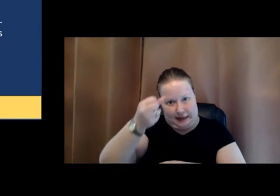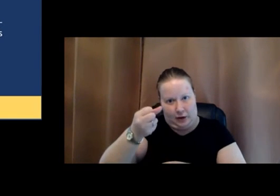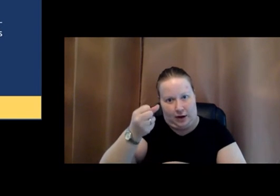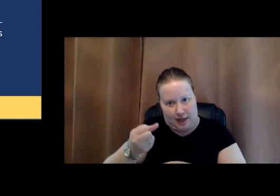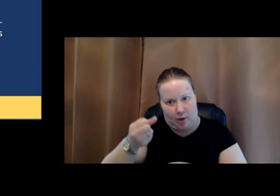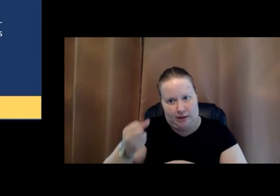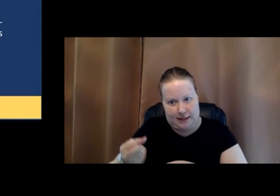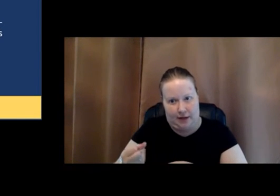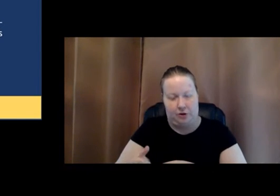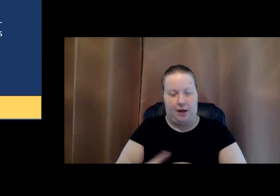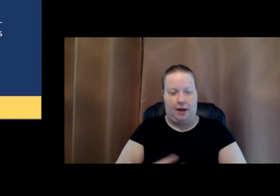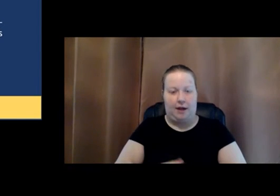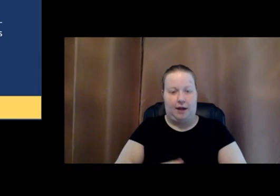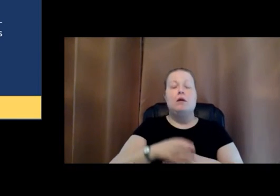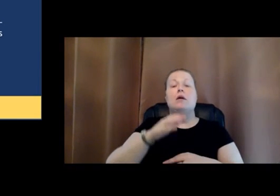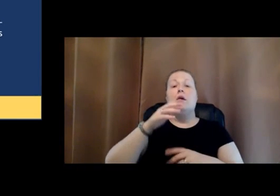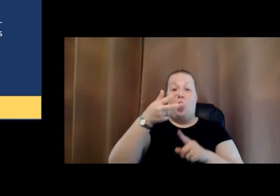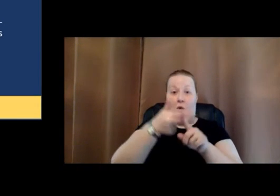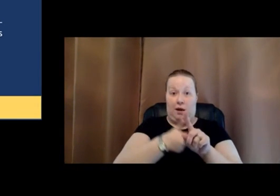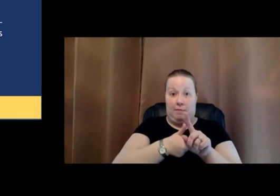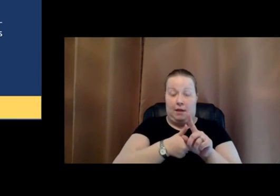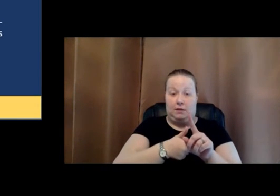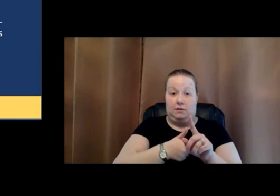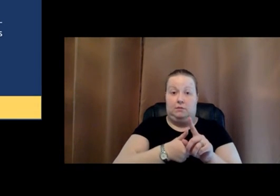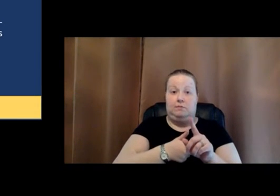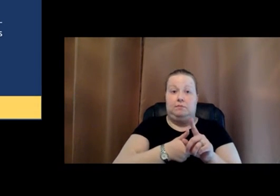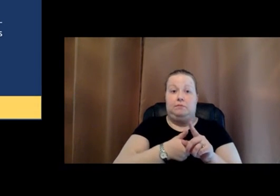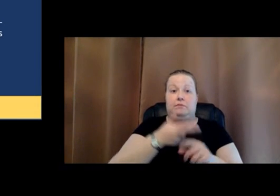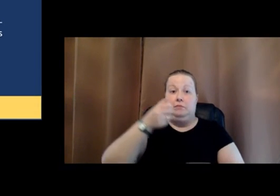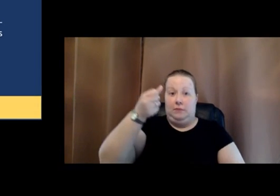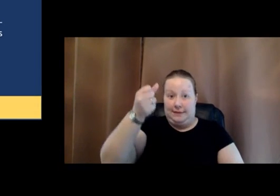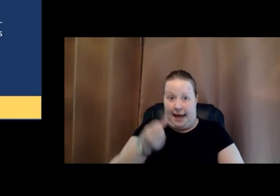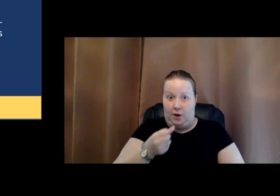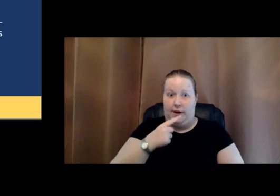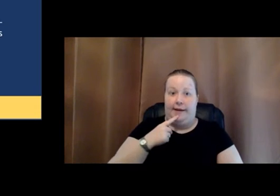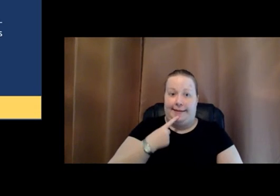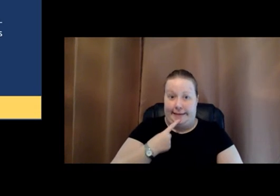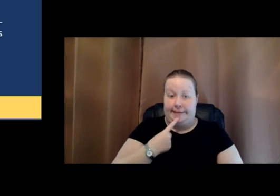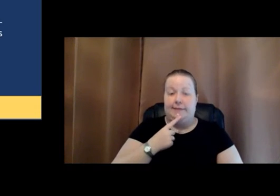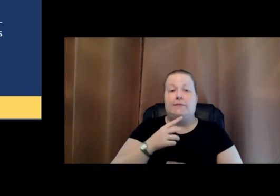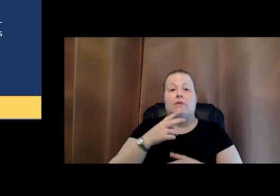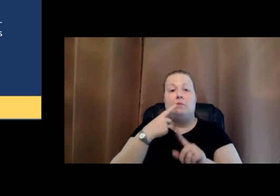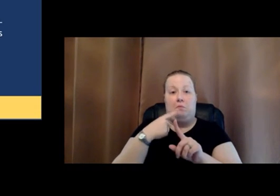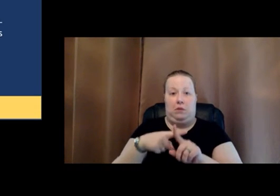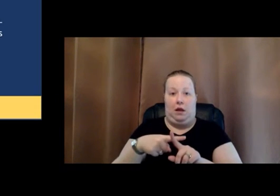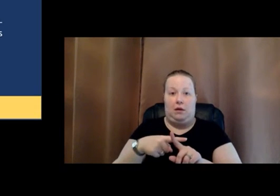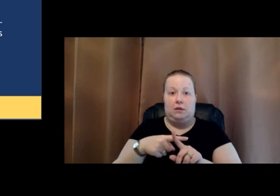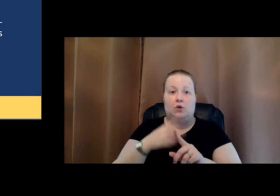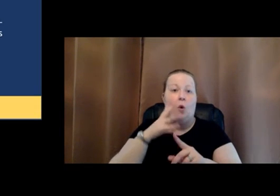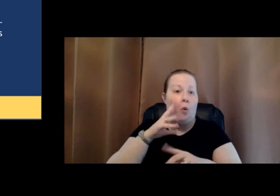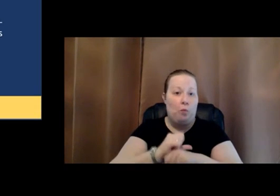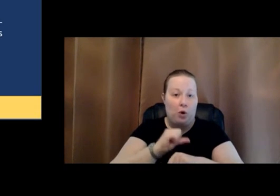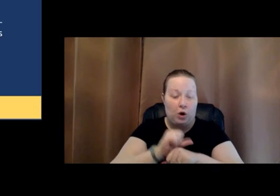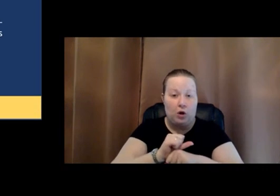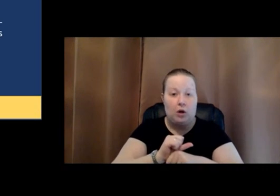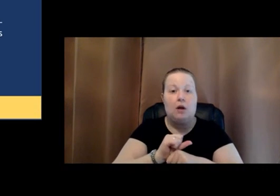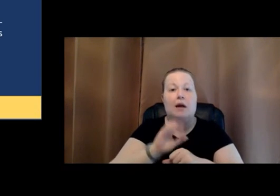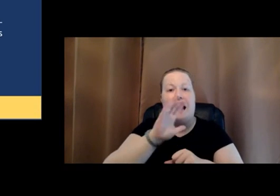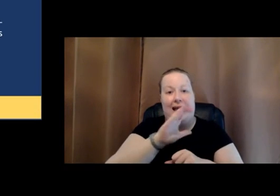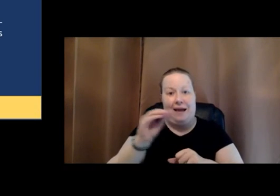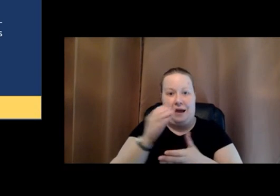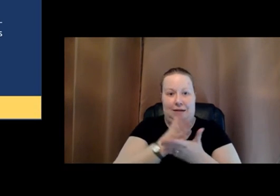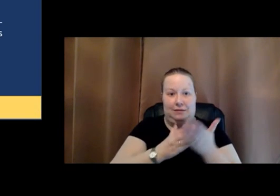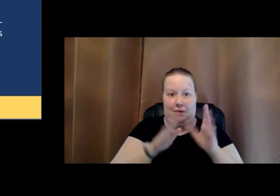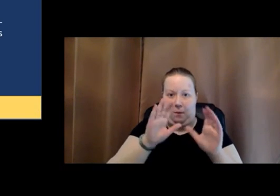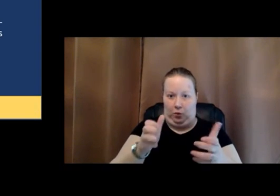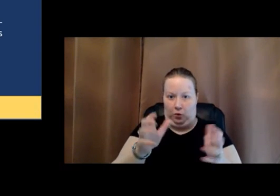But for three months with the Saturday intensives as well as homework assignments and some group